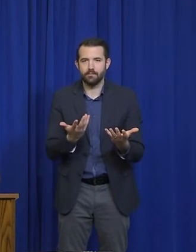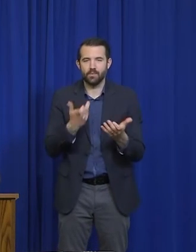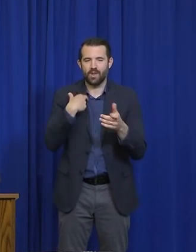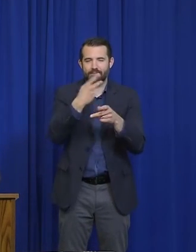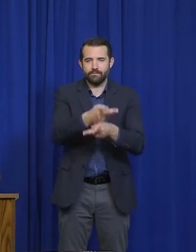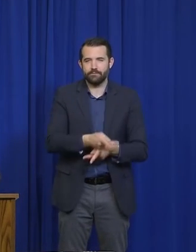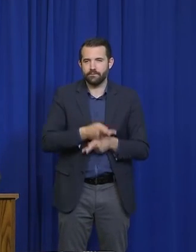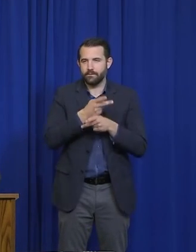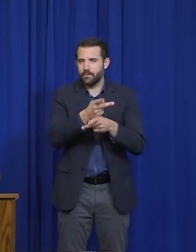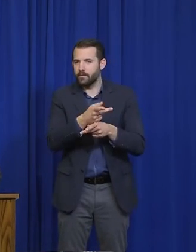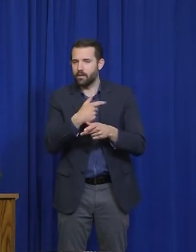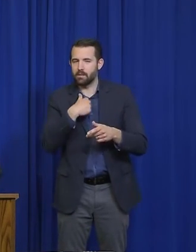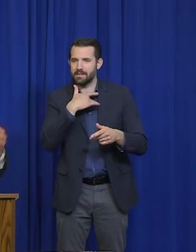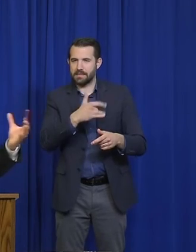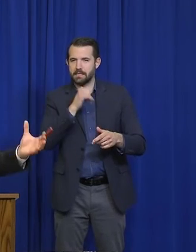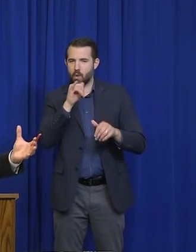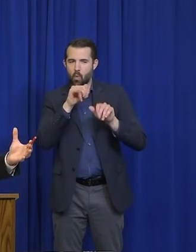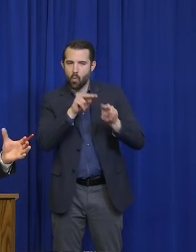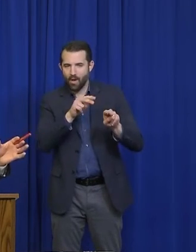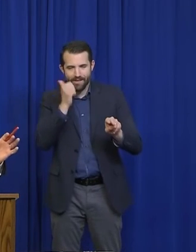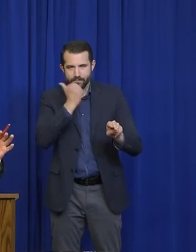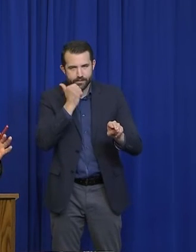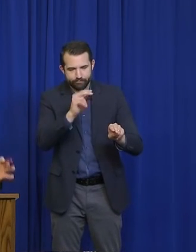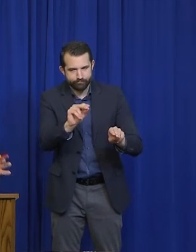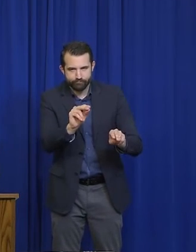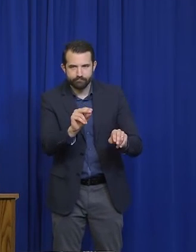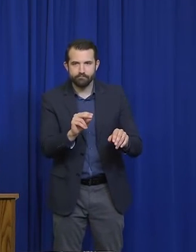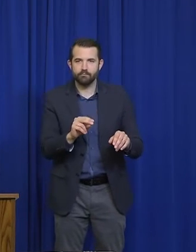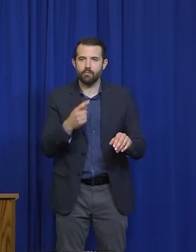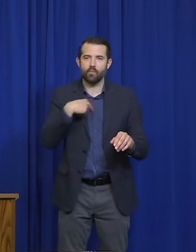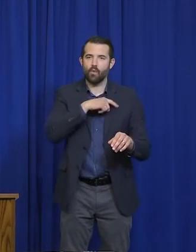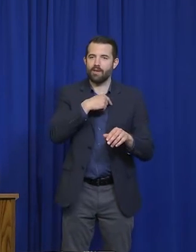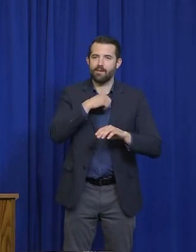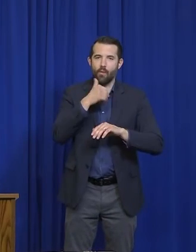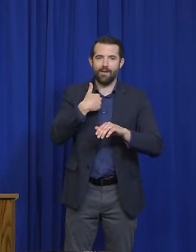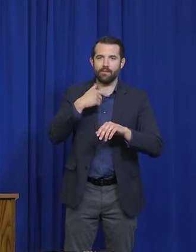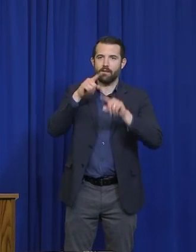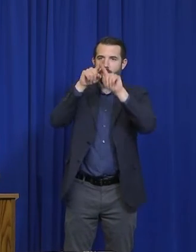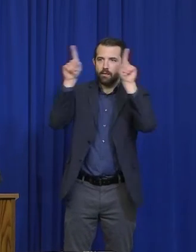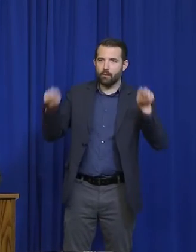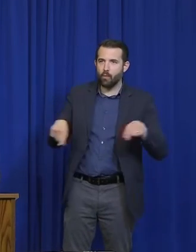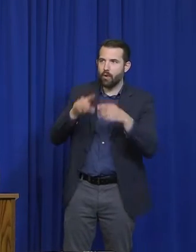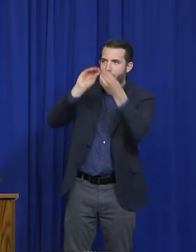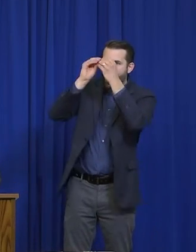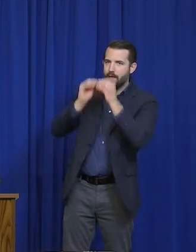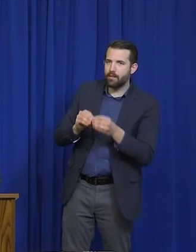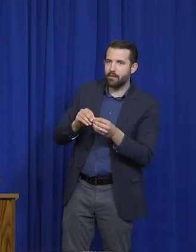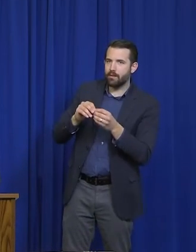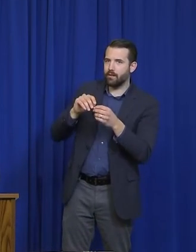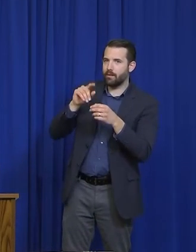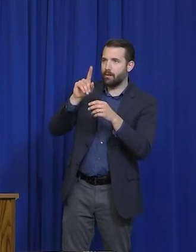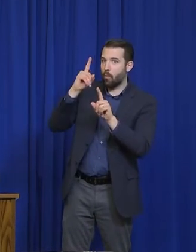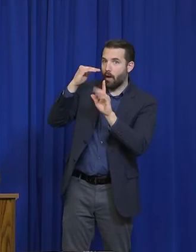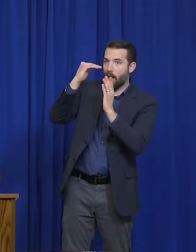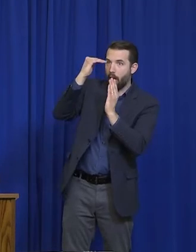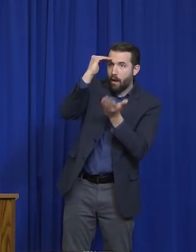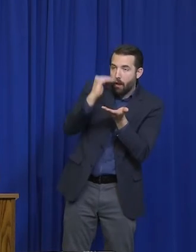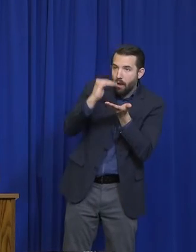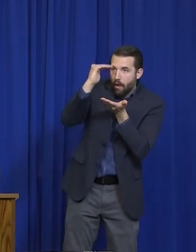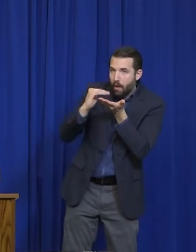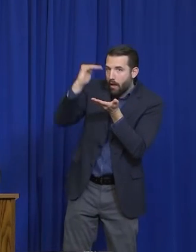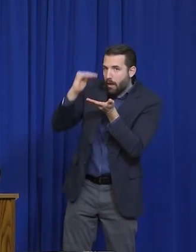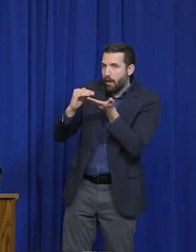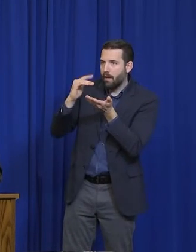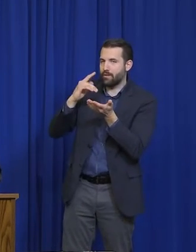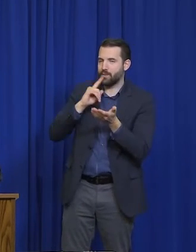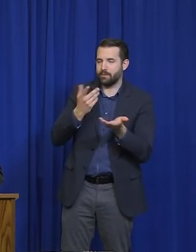We don't really have an LED on our wall that changes as the numbers change. We look at it every couple of weeks using a moving